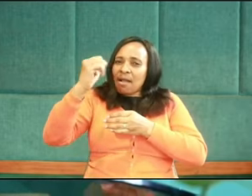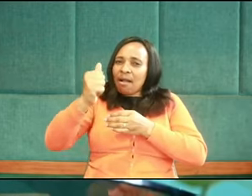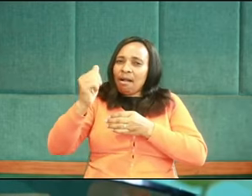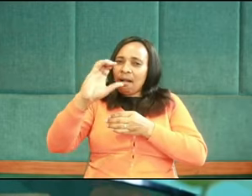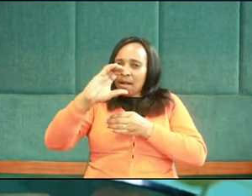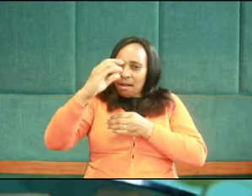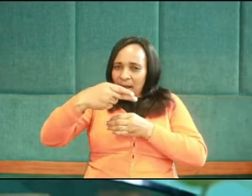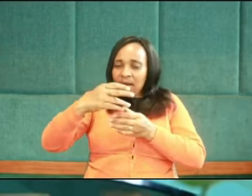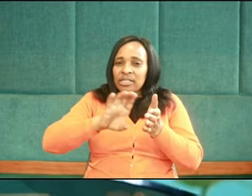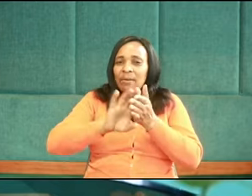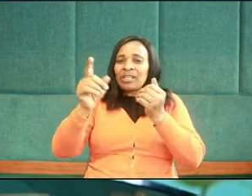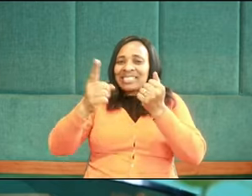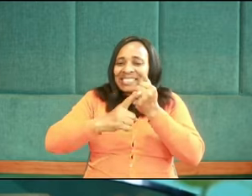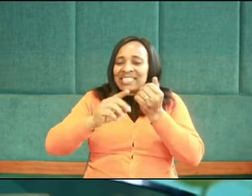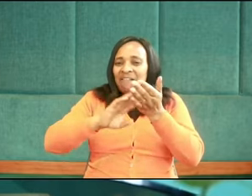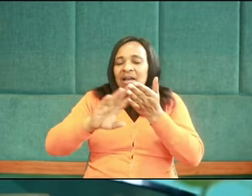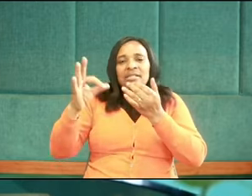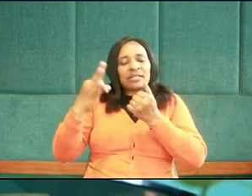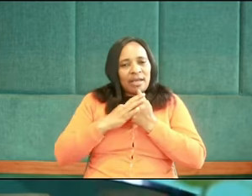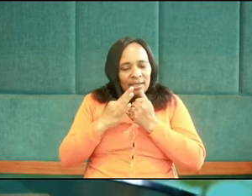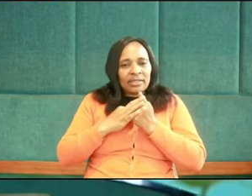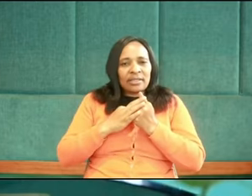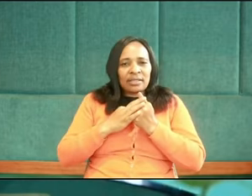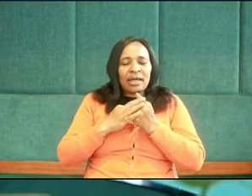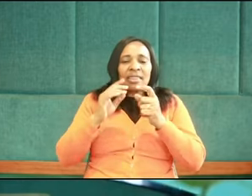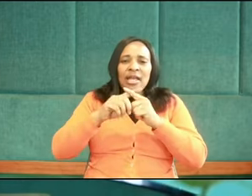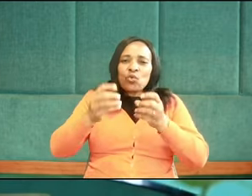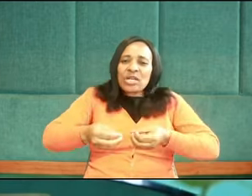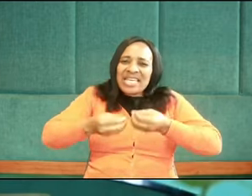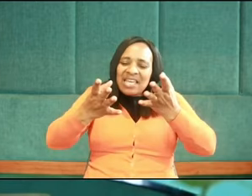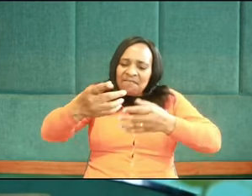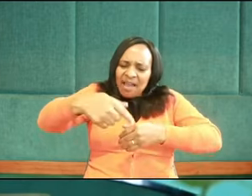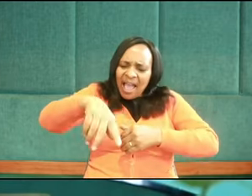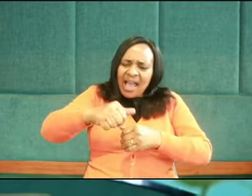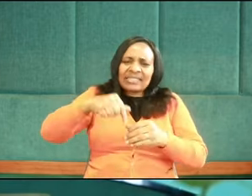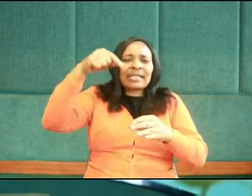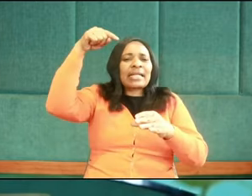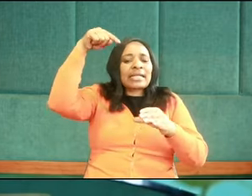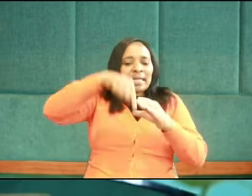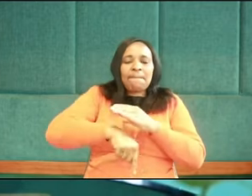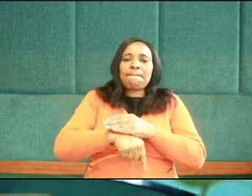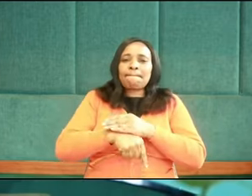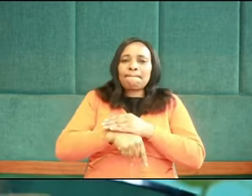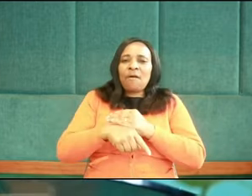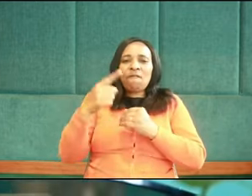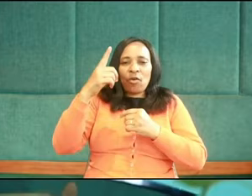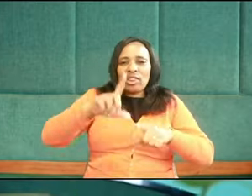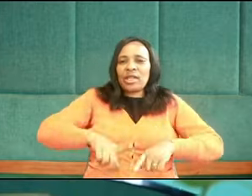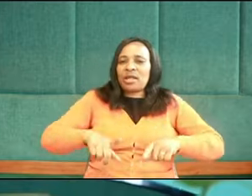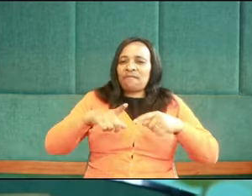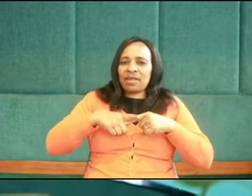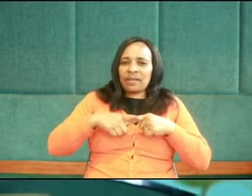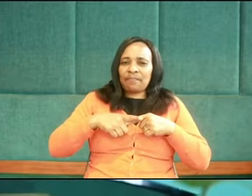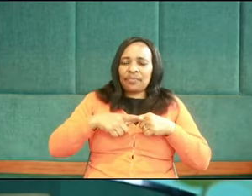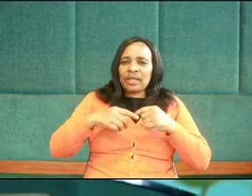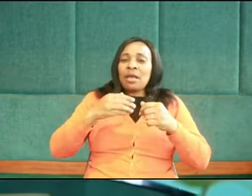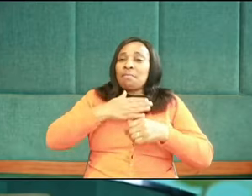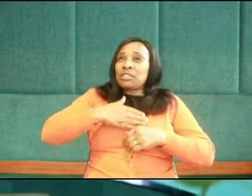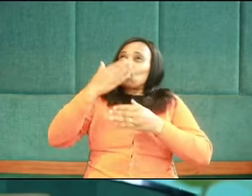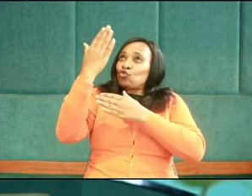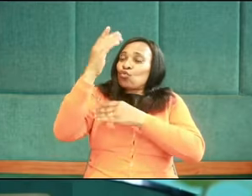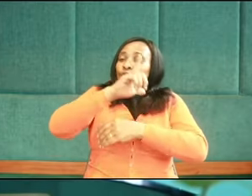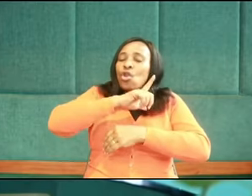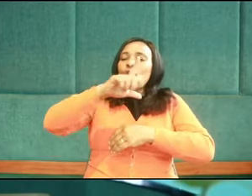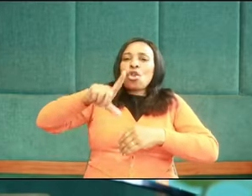6 and verse number 8 and will give us insight for living. As it has pleased you,